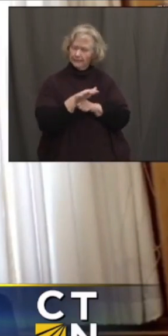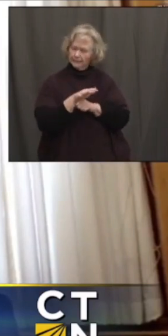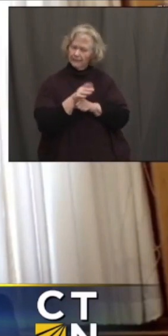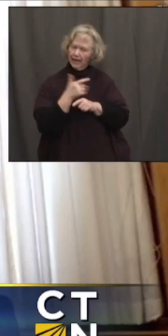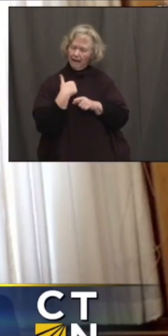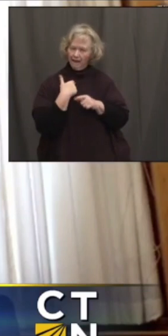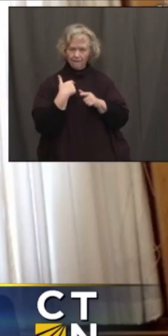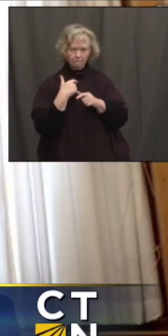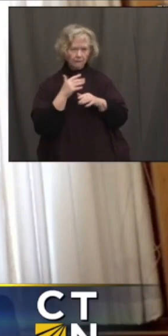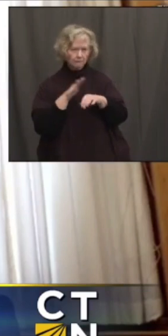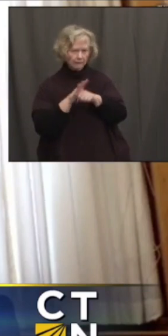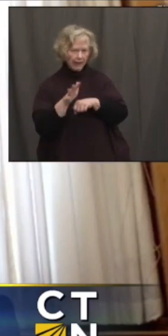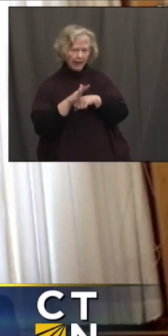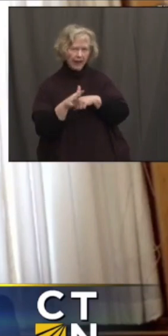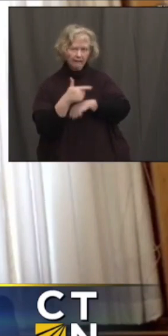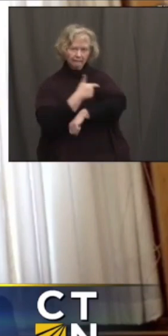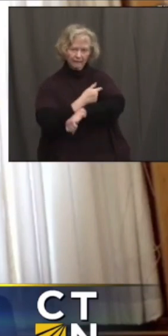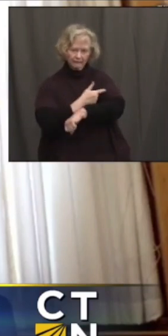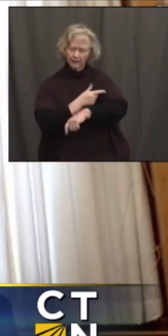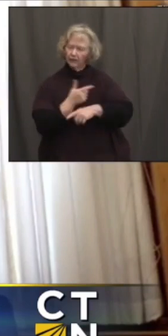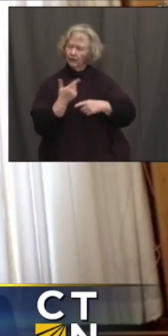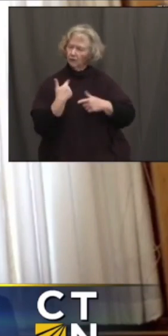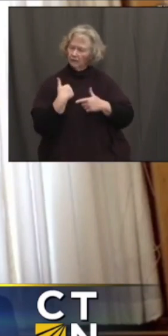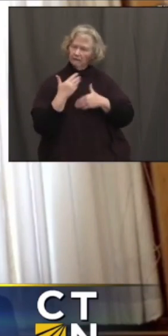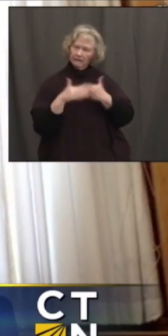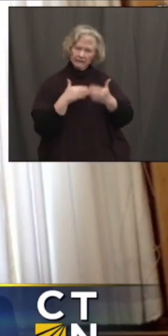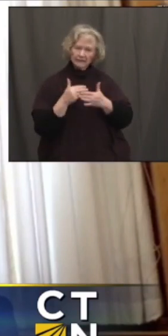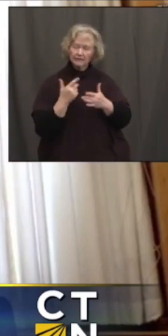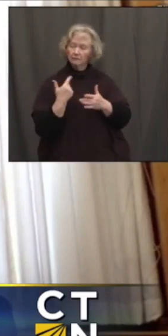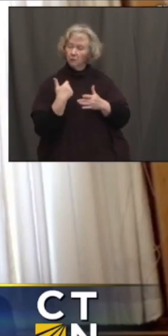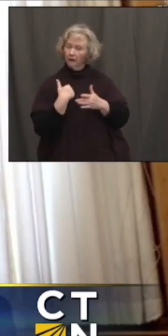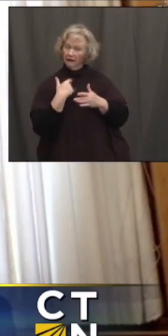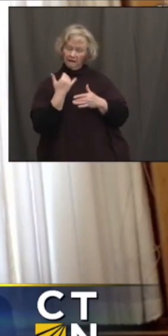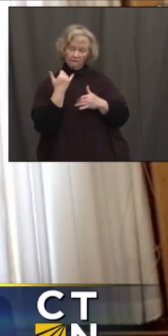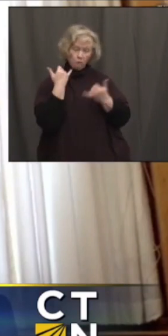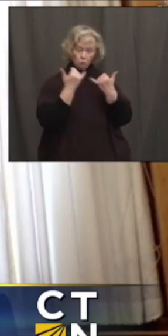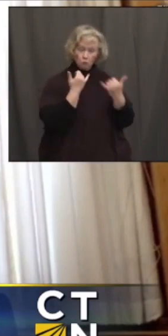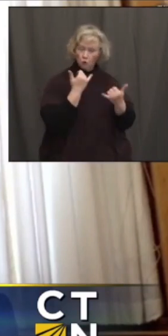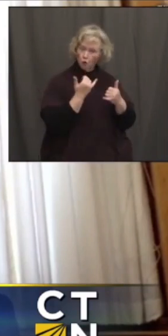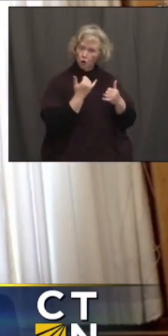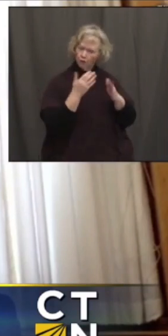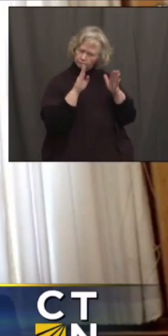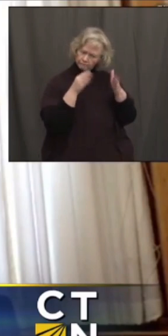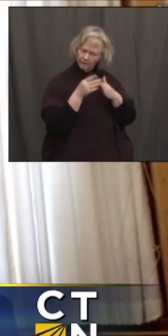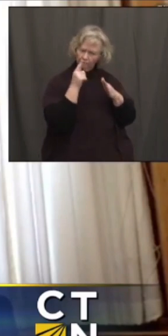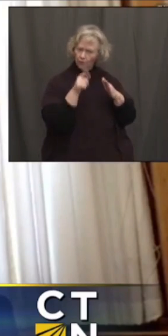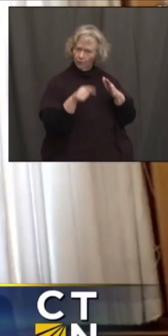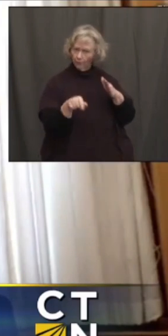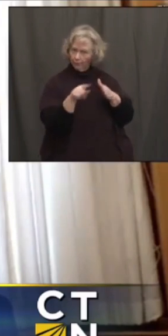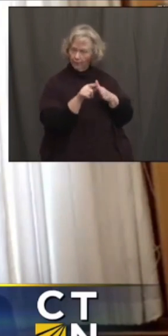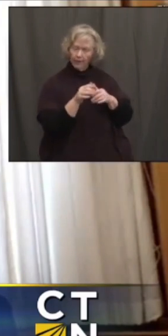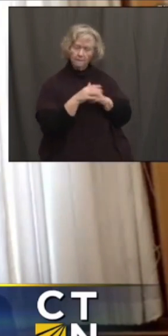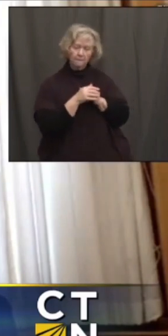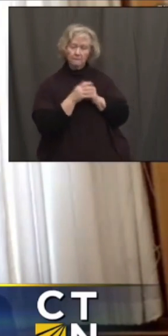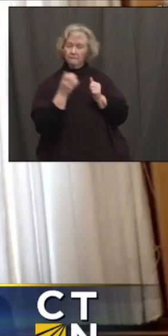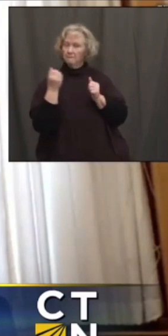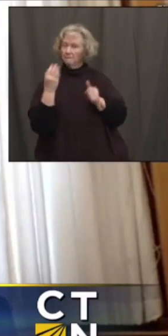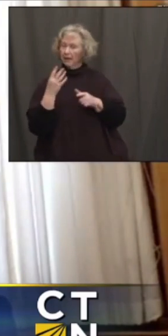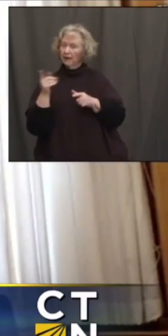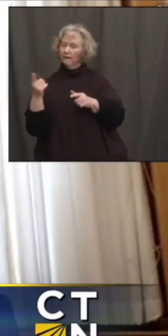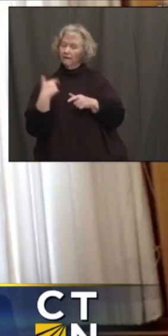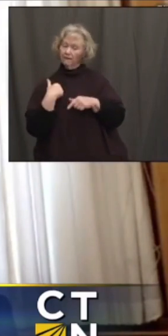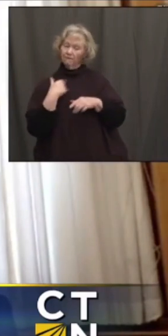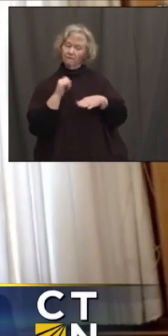a number of initiatives underway. We've got dedicated call-in lines, outbound calling. Many of our providers are now reserving appointment